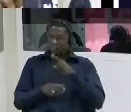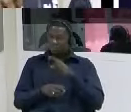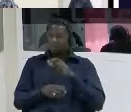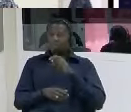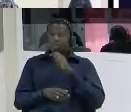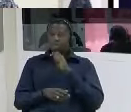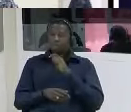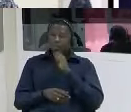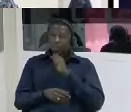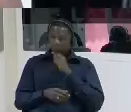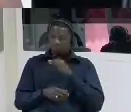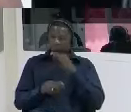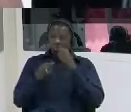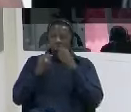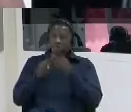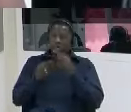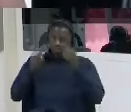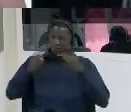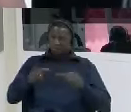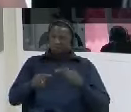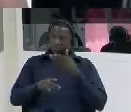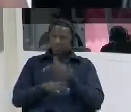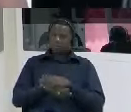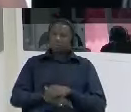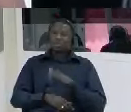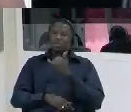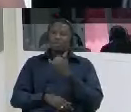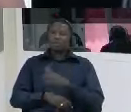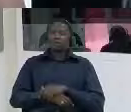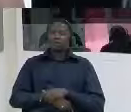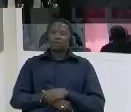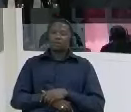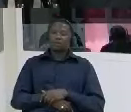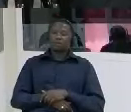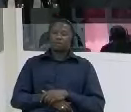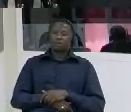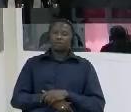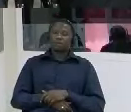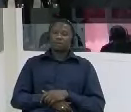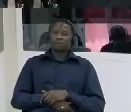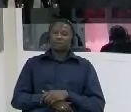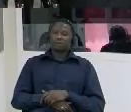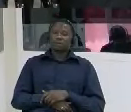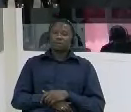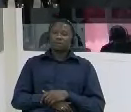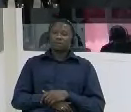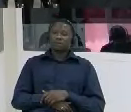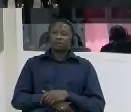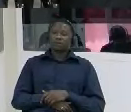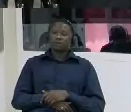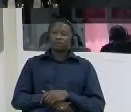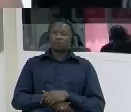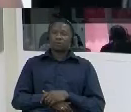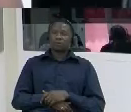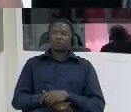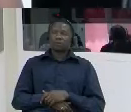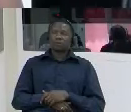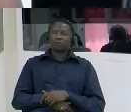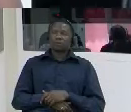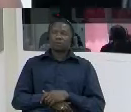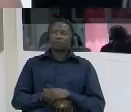commonly known as money among apart from apart from